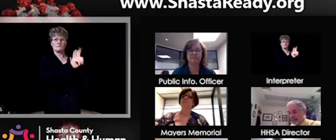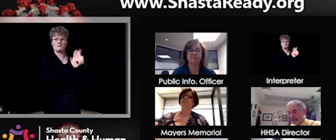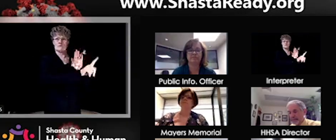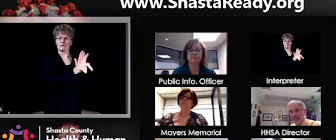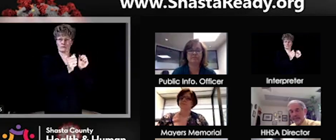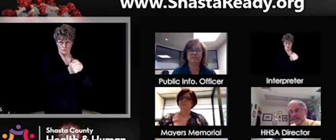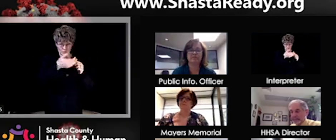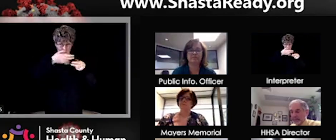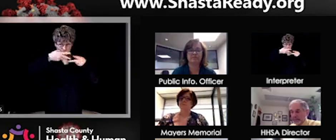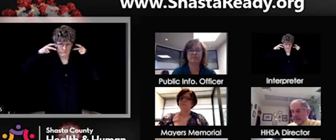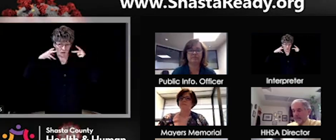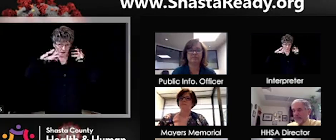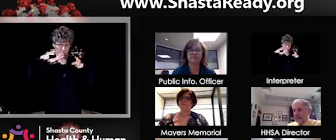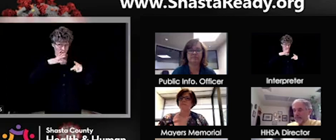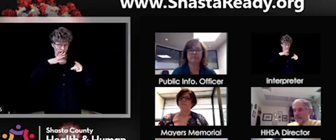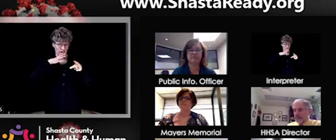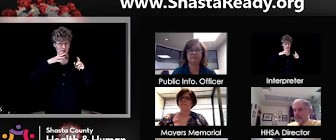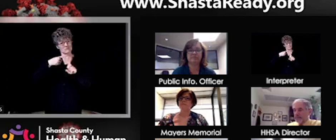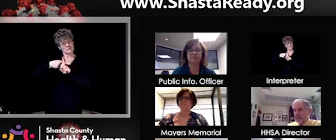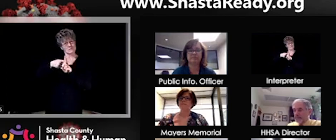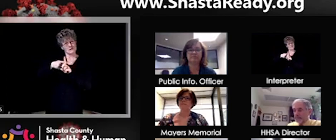situation? And is that going to be open?